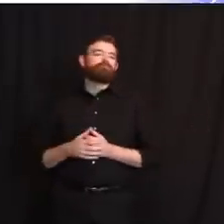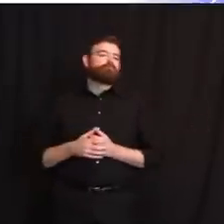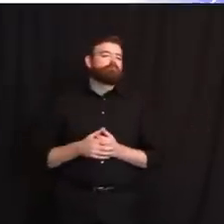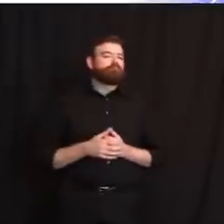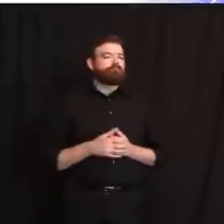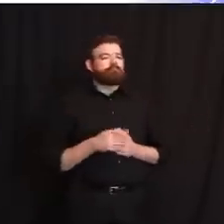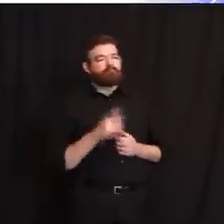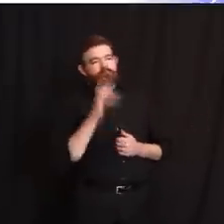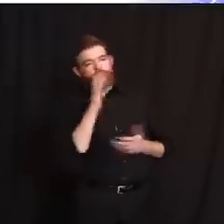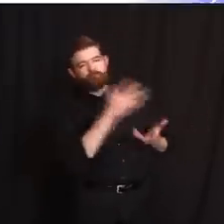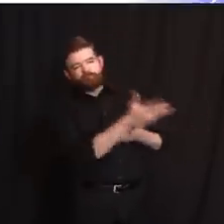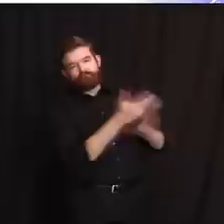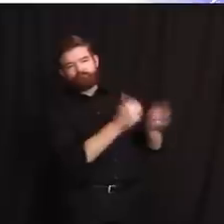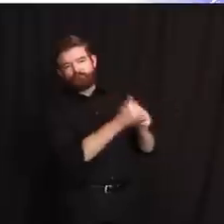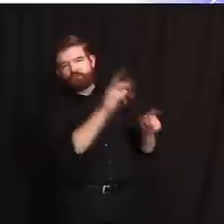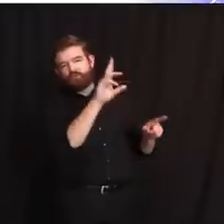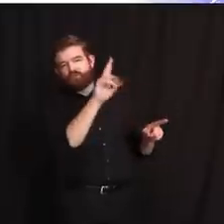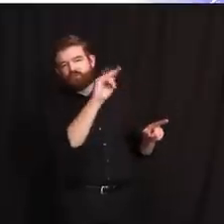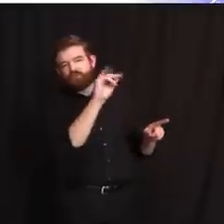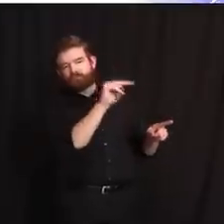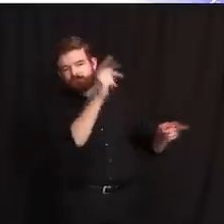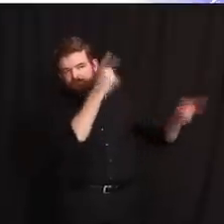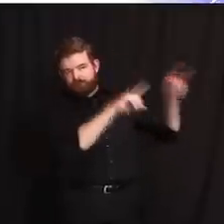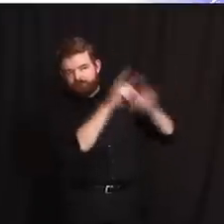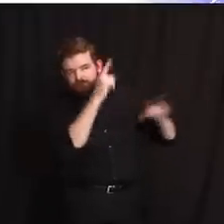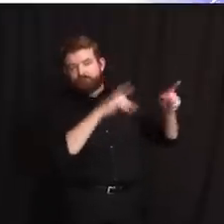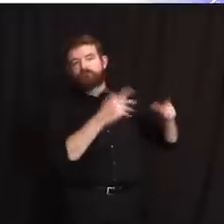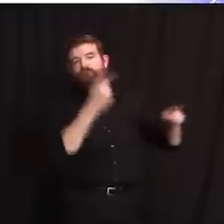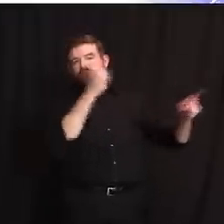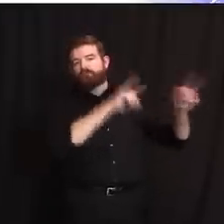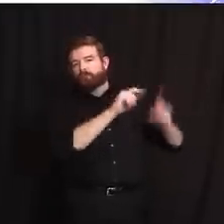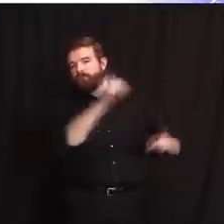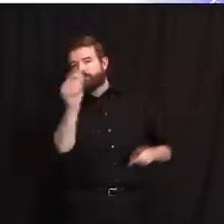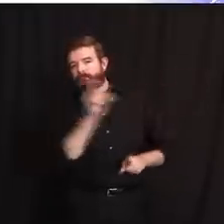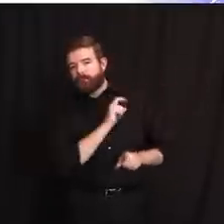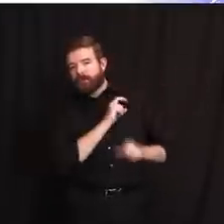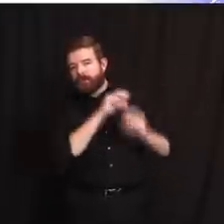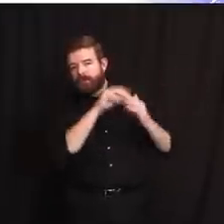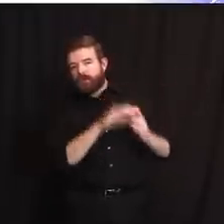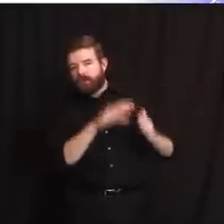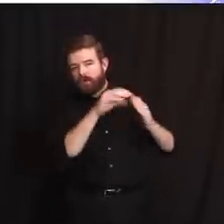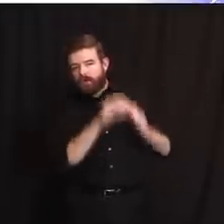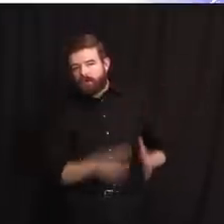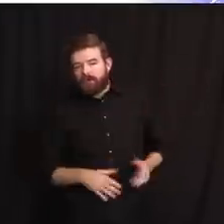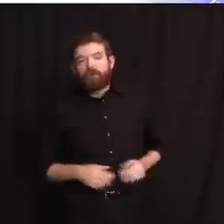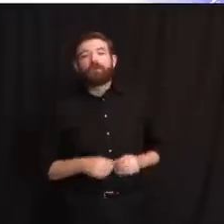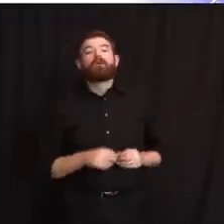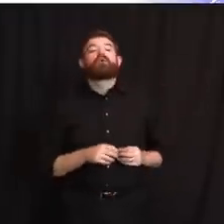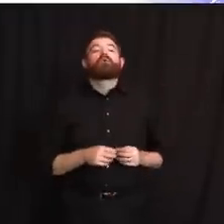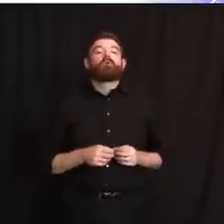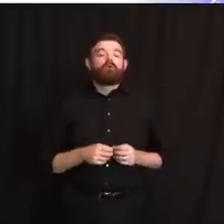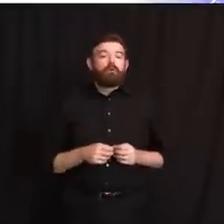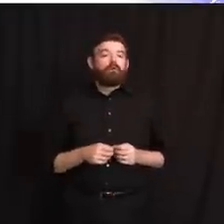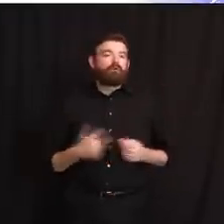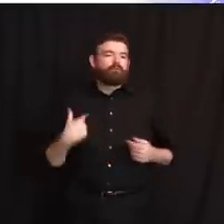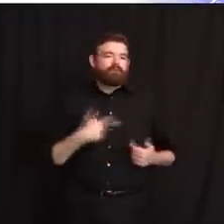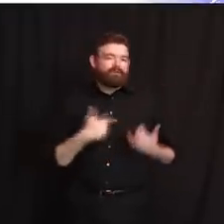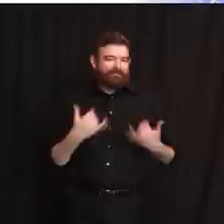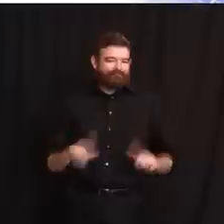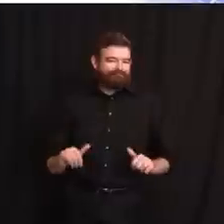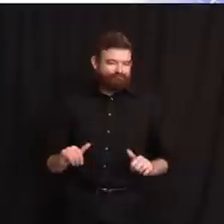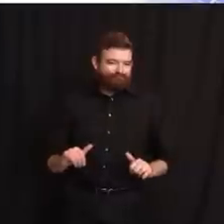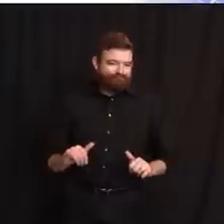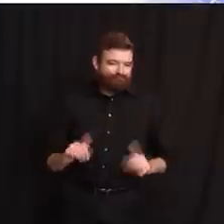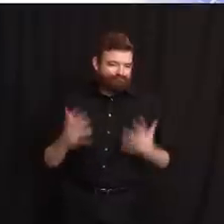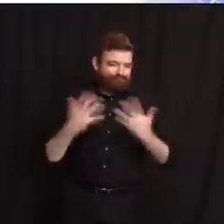We would work with other law enforcement leaders on. And that is where the details will be worked out in the coming months. So I couldn't give you a